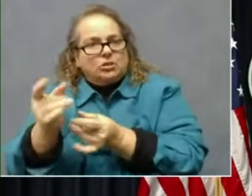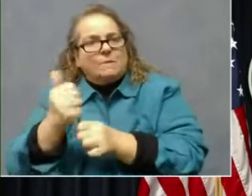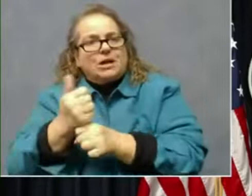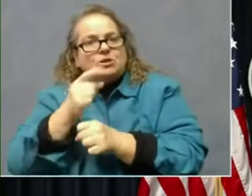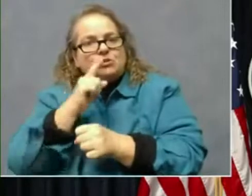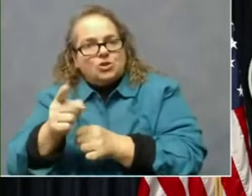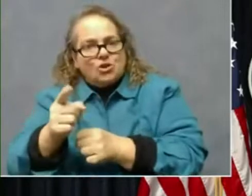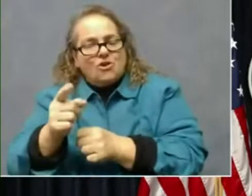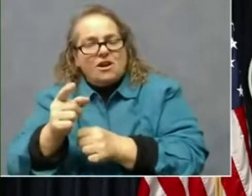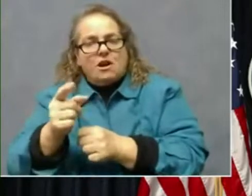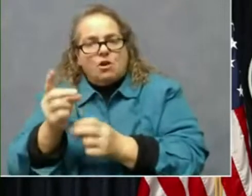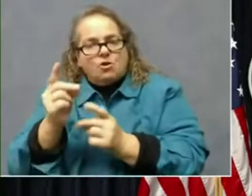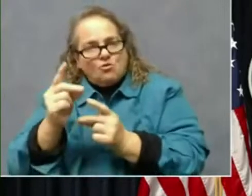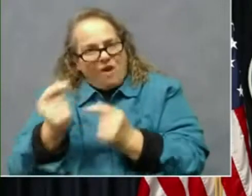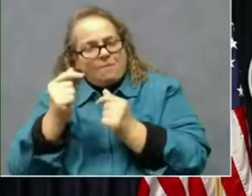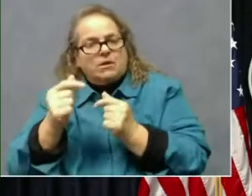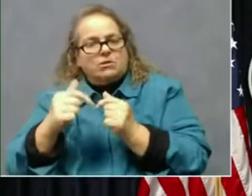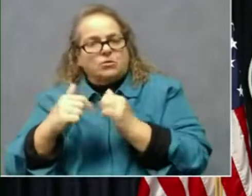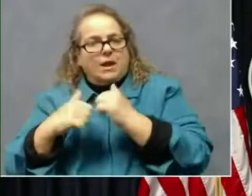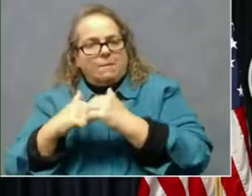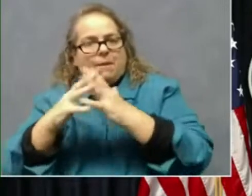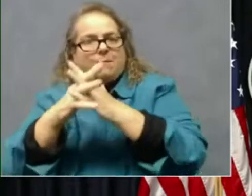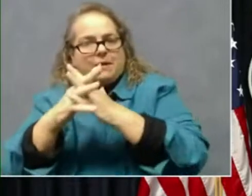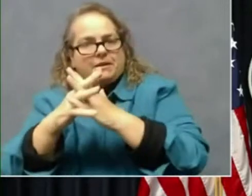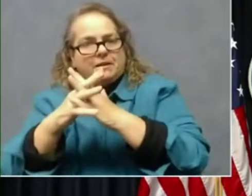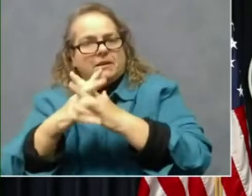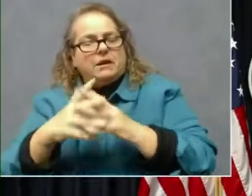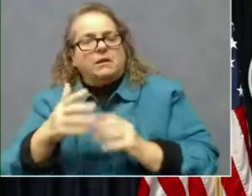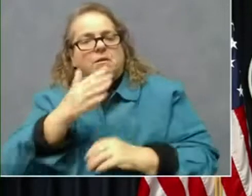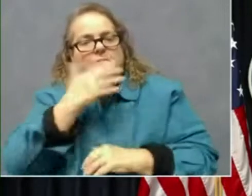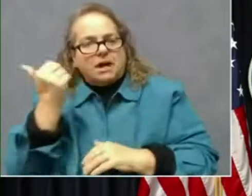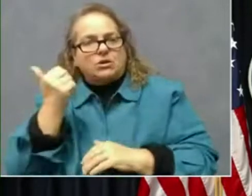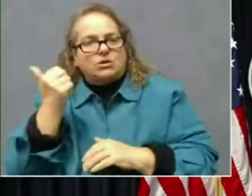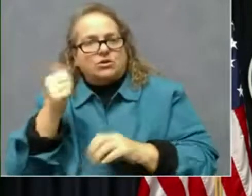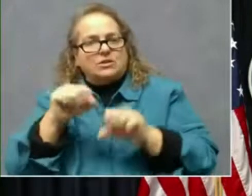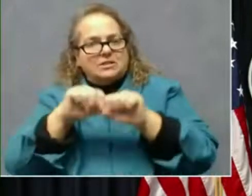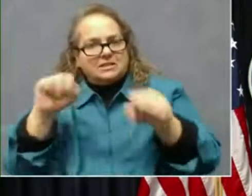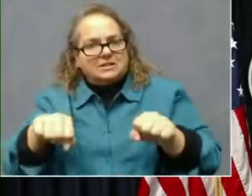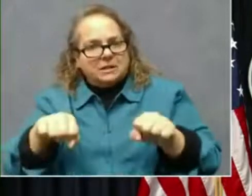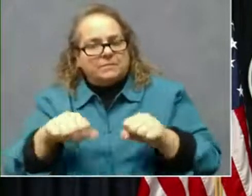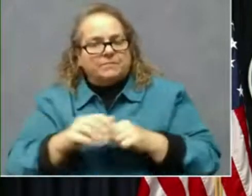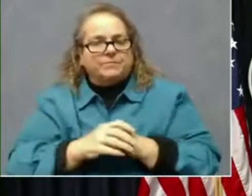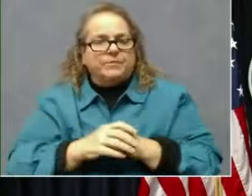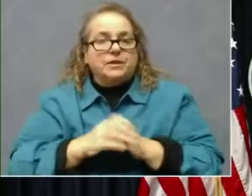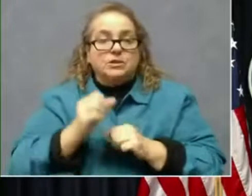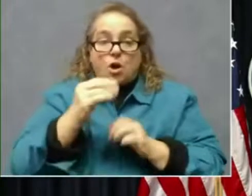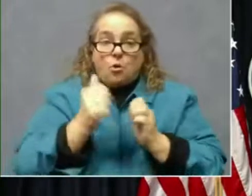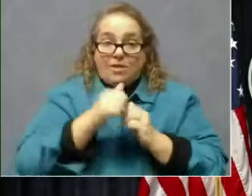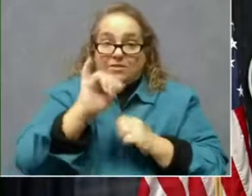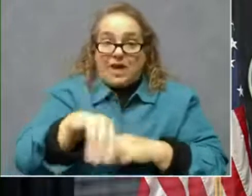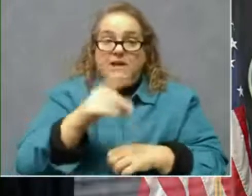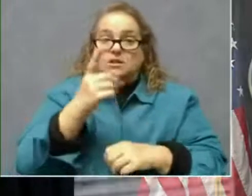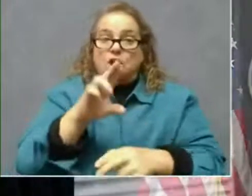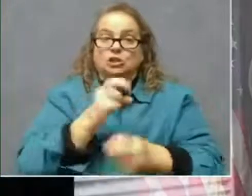to where we can get the type of results that we need. So with that, Dr. Stack.